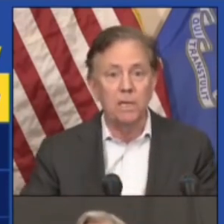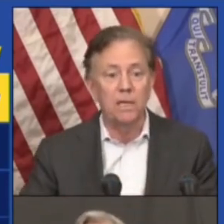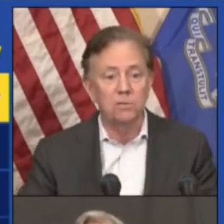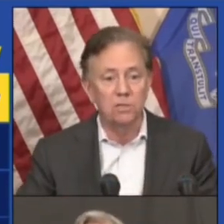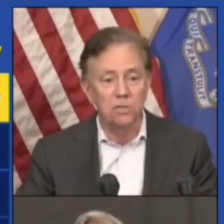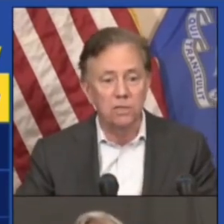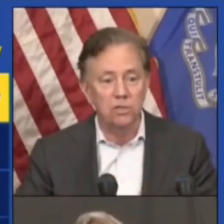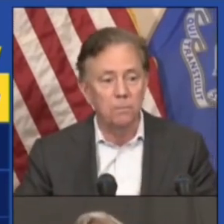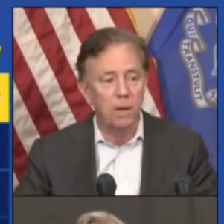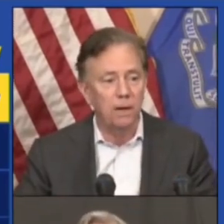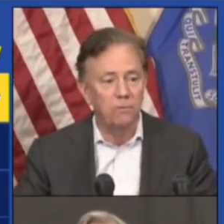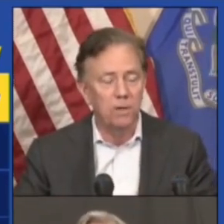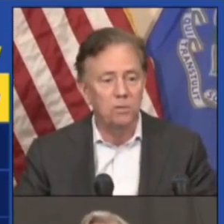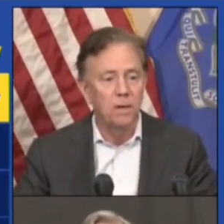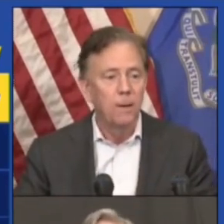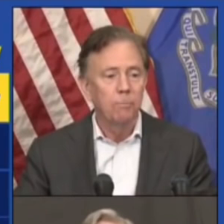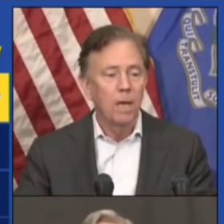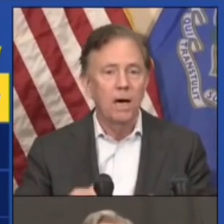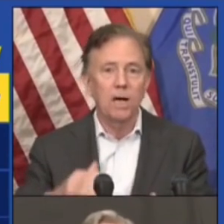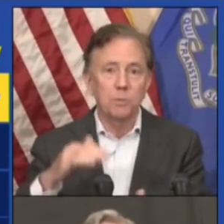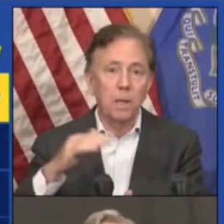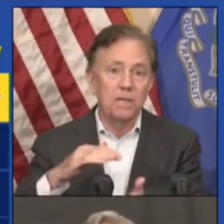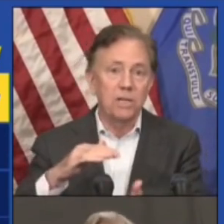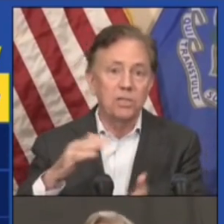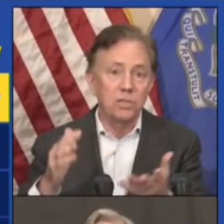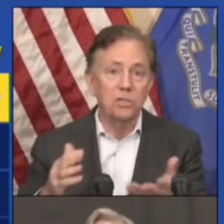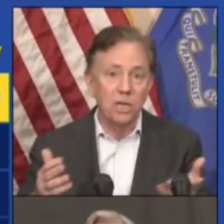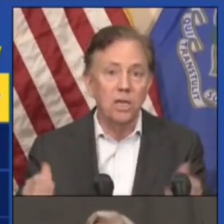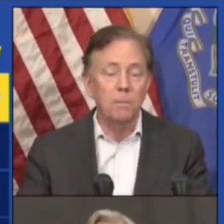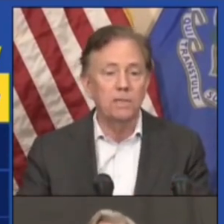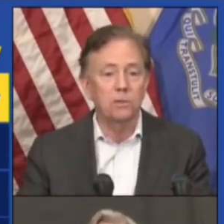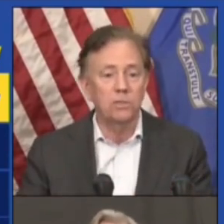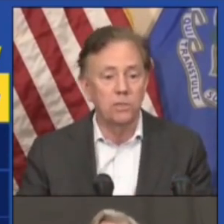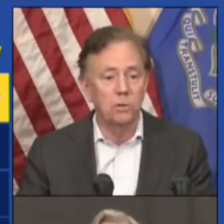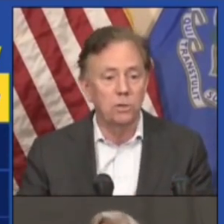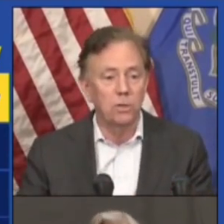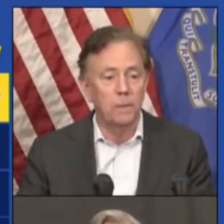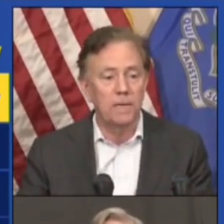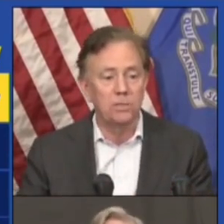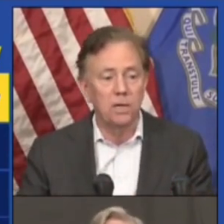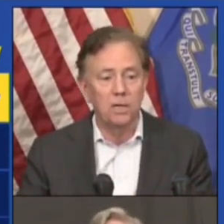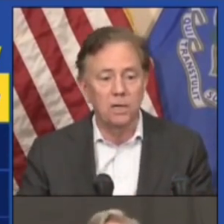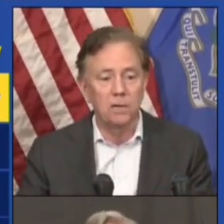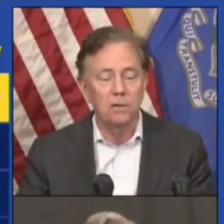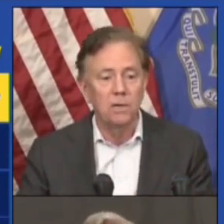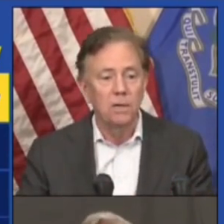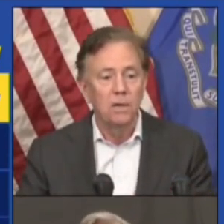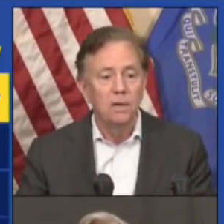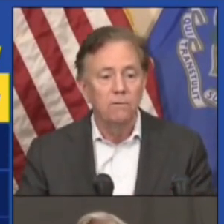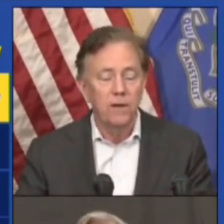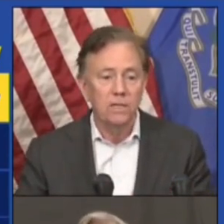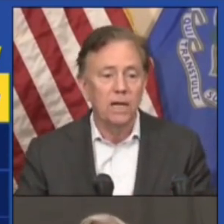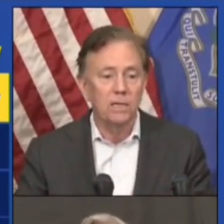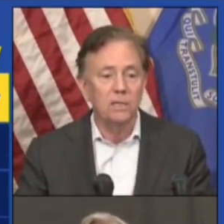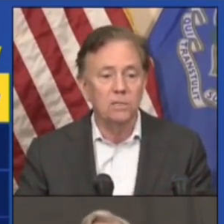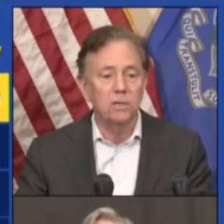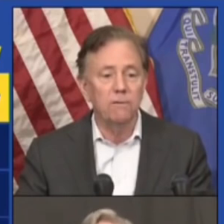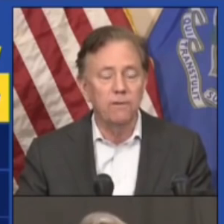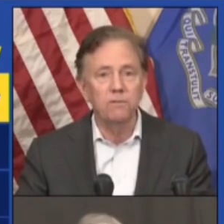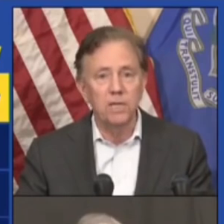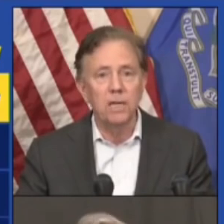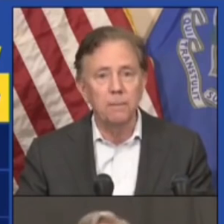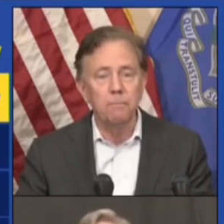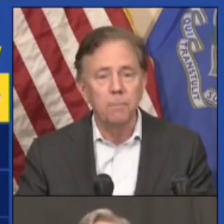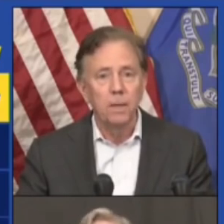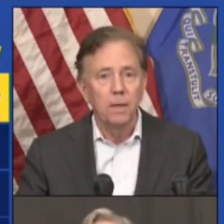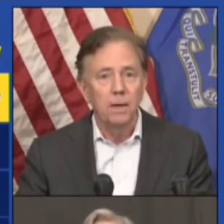stability gives us some confidence. Hospitalization is the key metric, still good capacity there. Fatality is